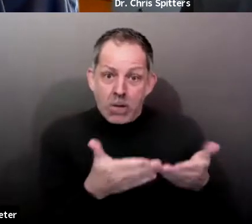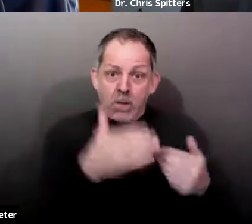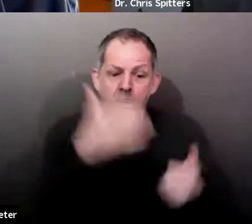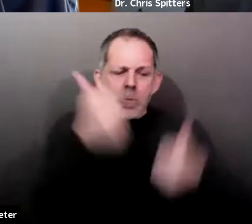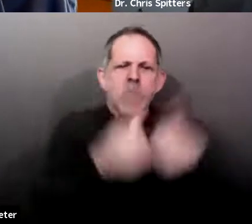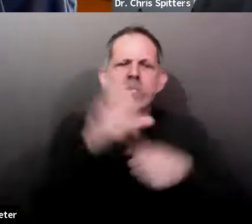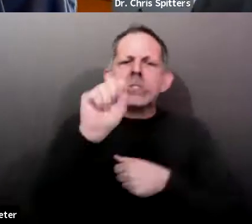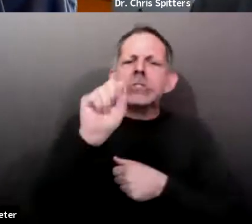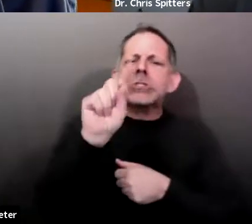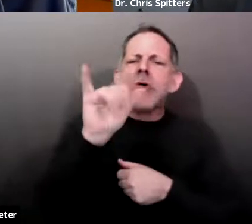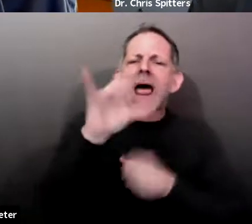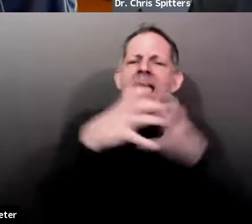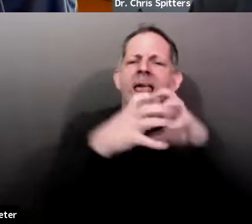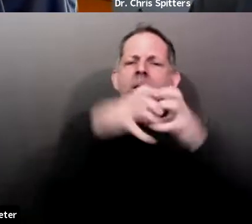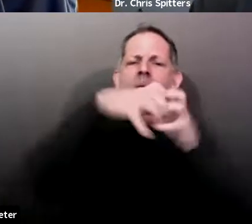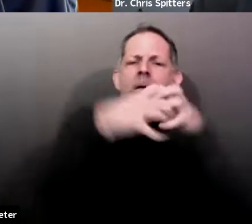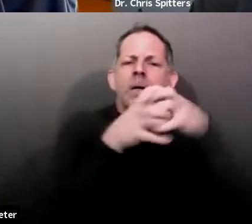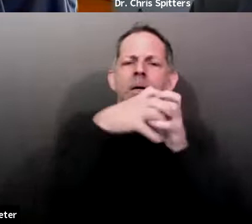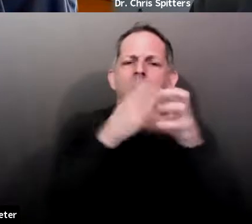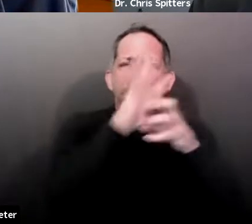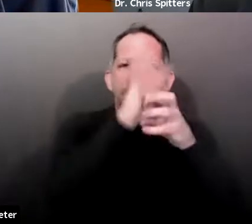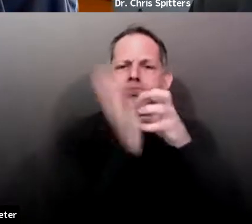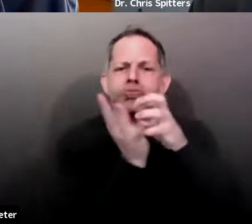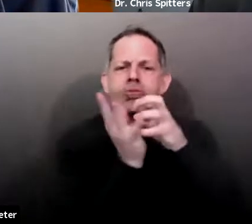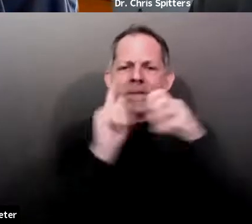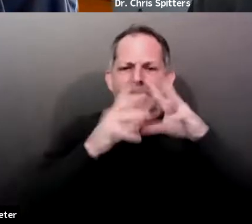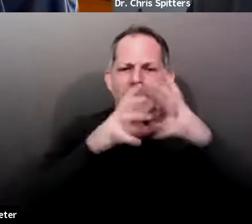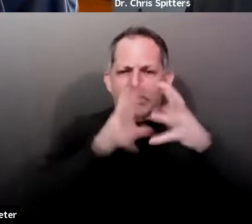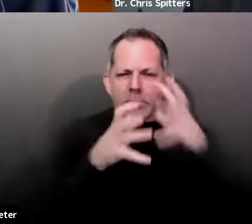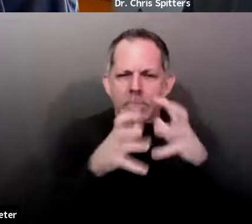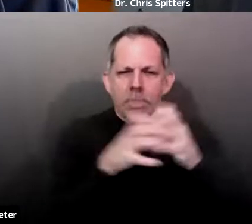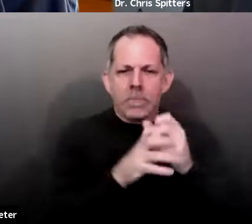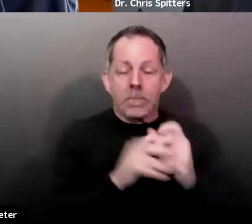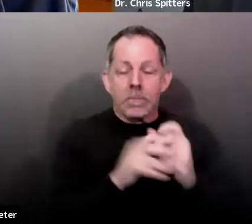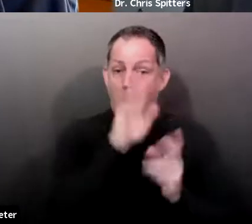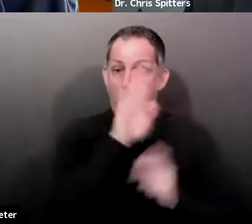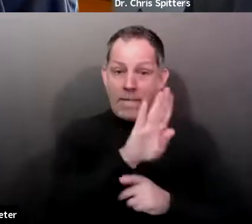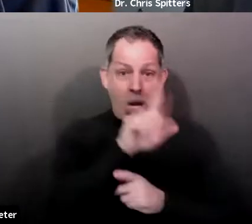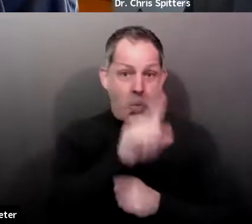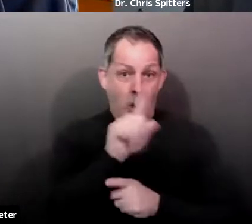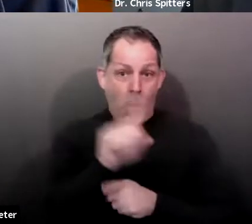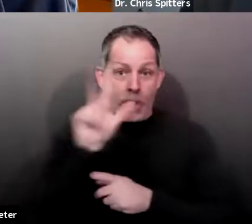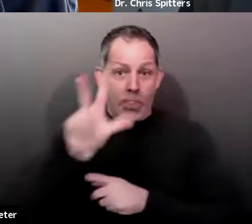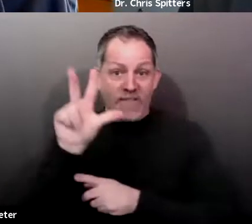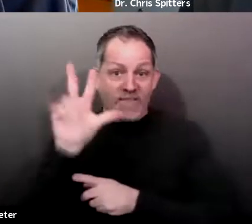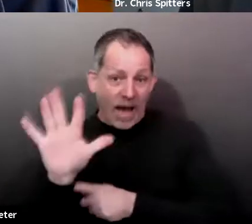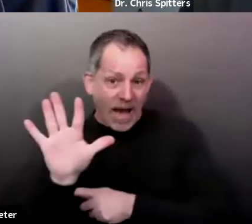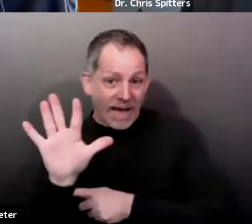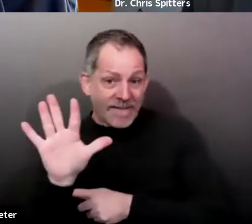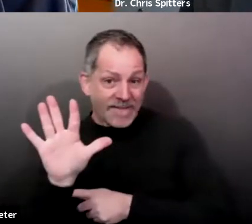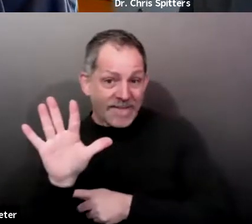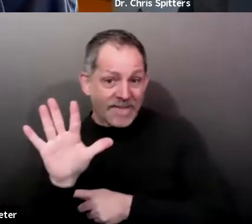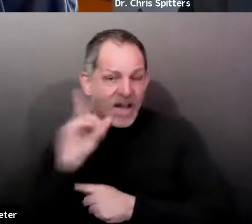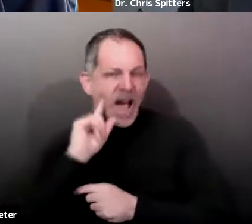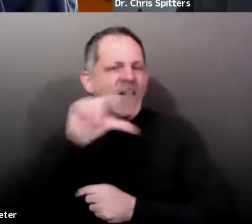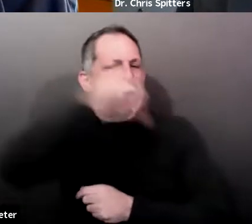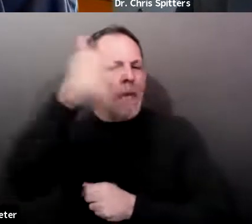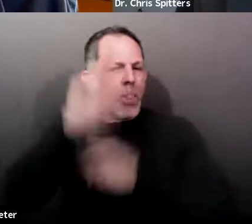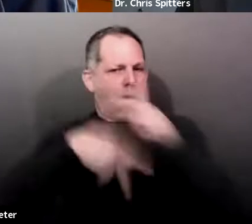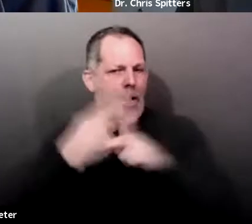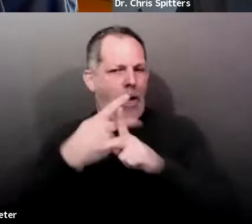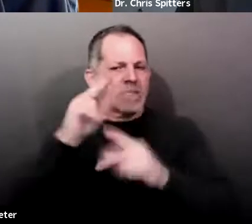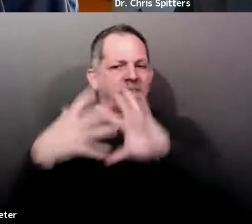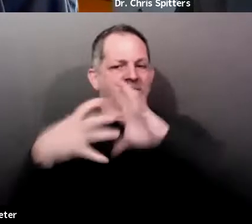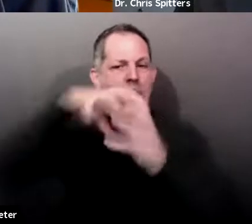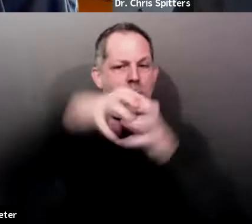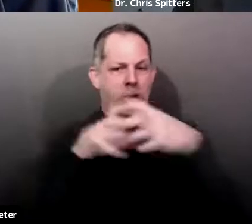know, of more counts, or of the B.1.135, that's the other one I think you were referring to. You know, absence of evidence is